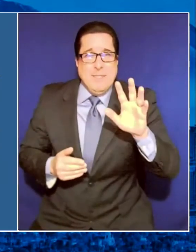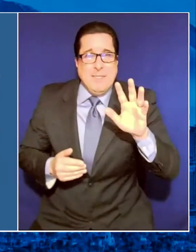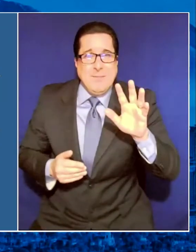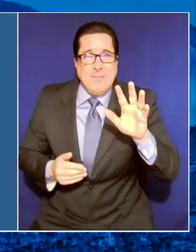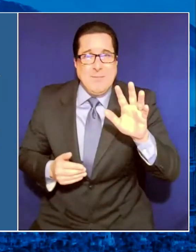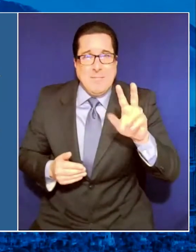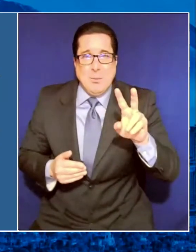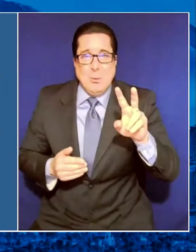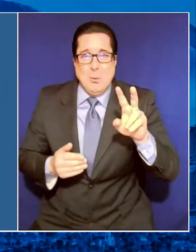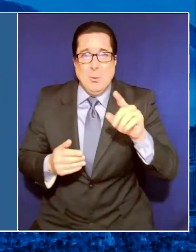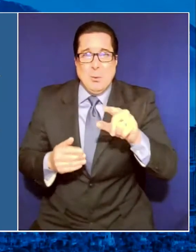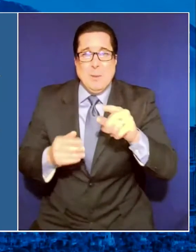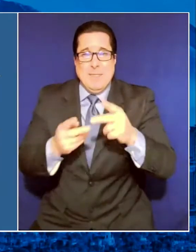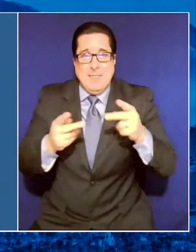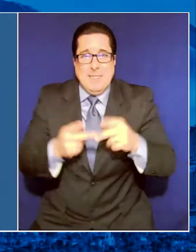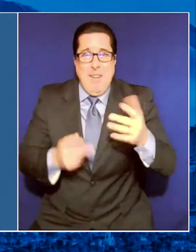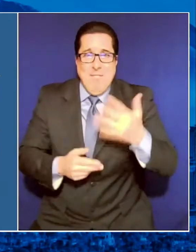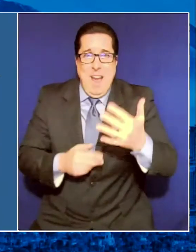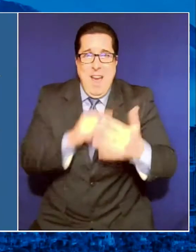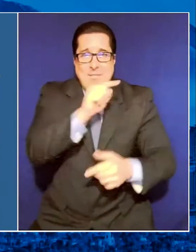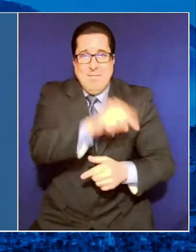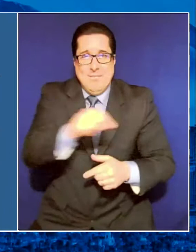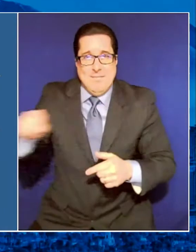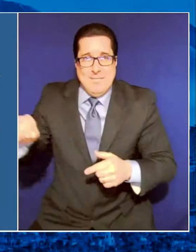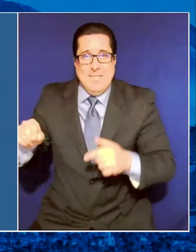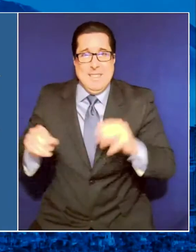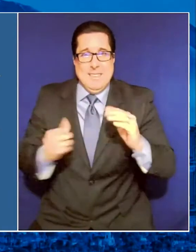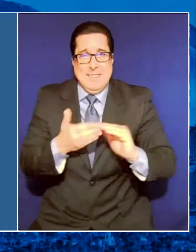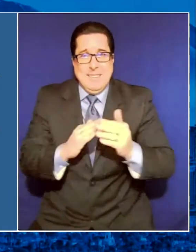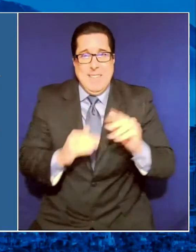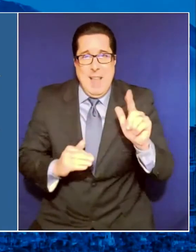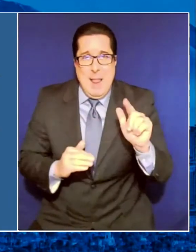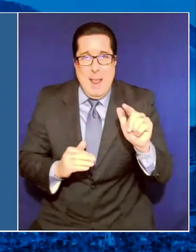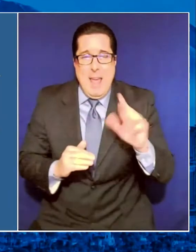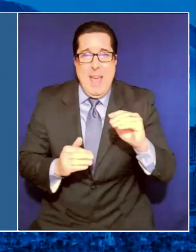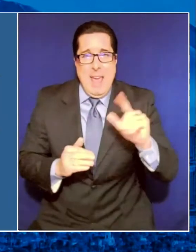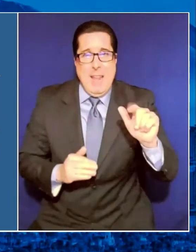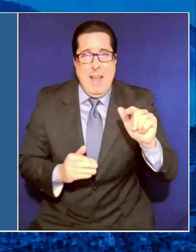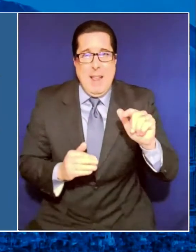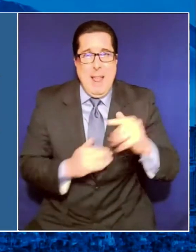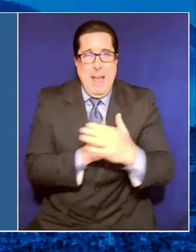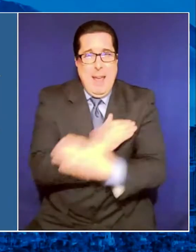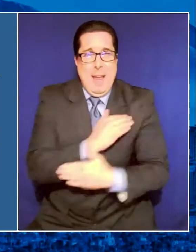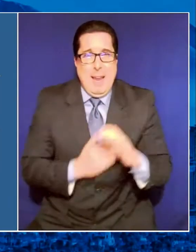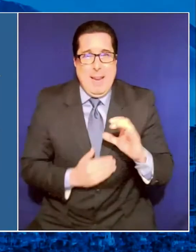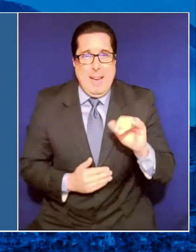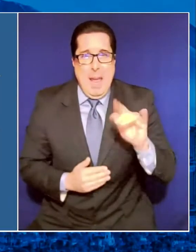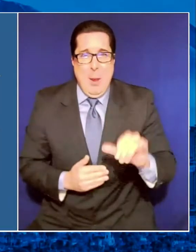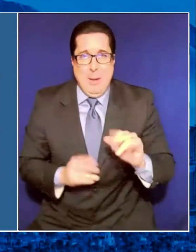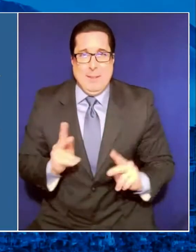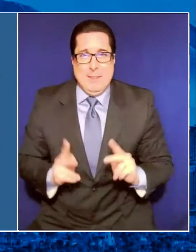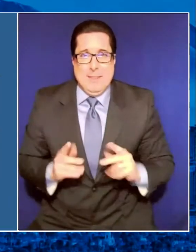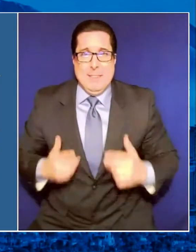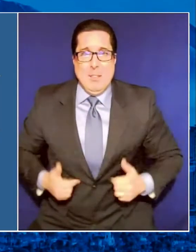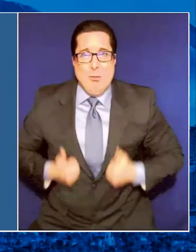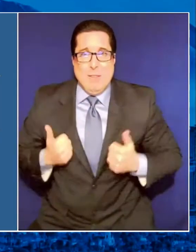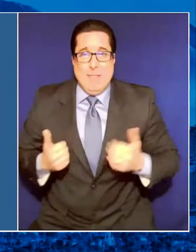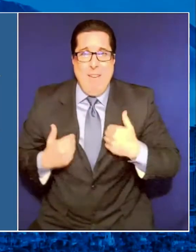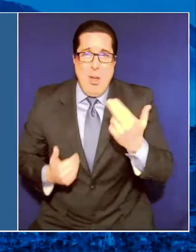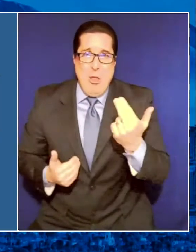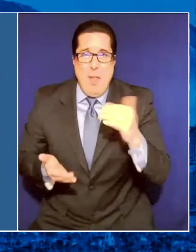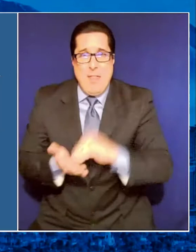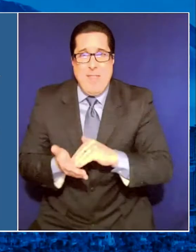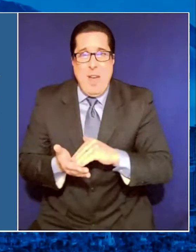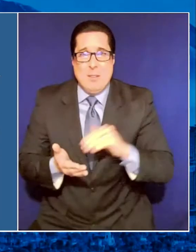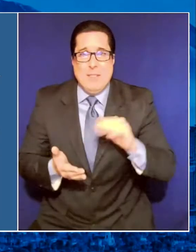vaccination sites serving both City of LA and LA County residents. We're averaging about 13,051 daily